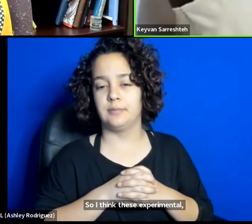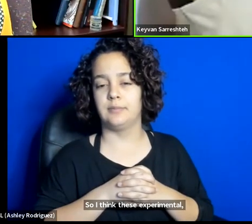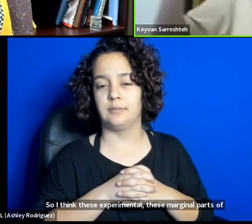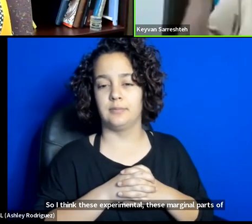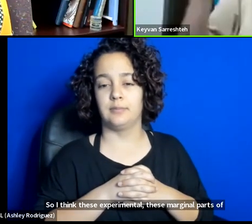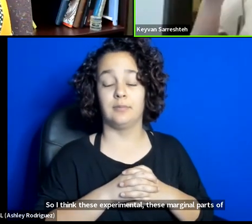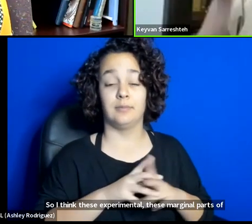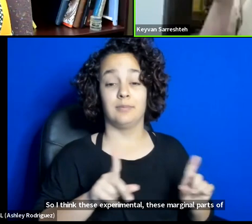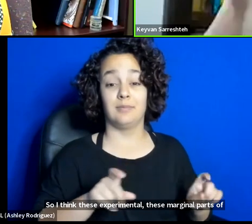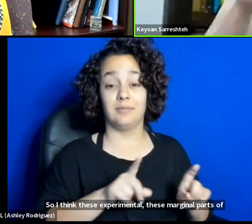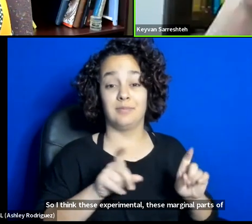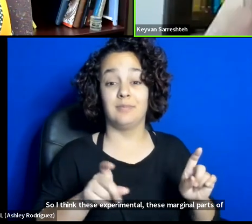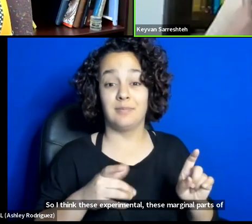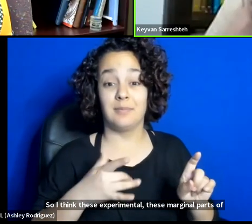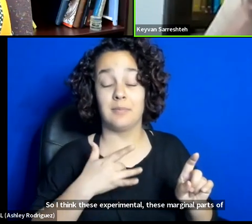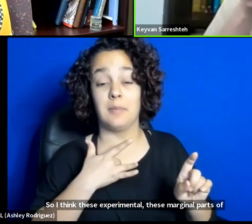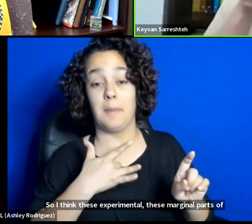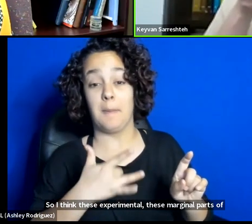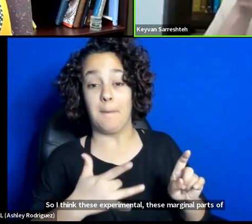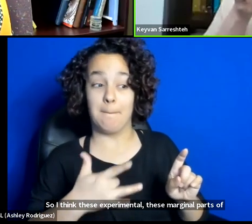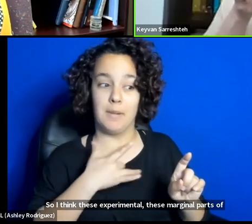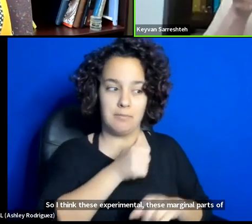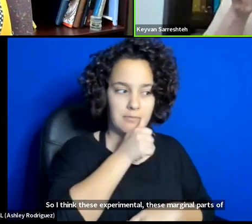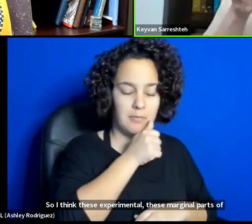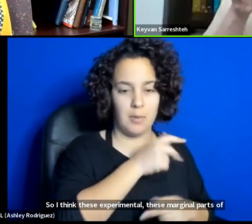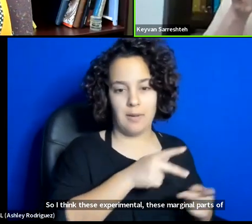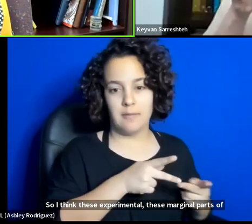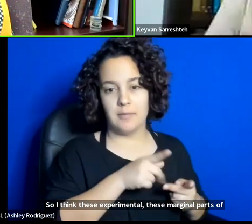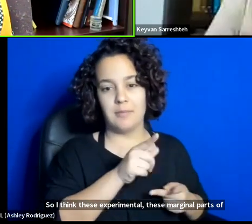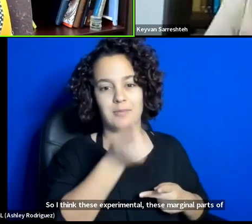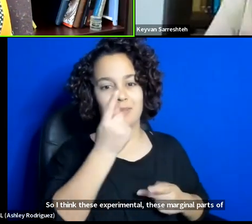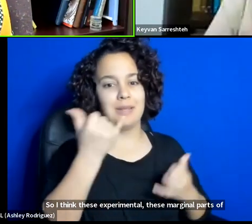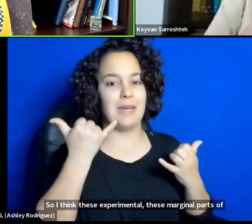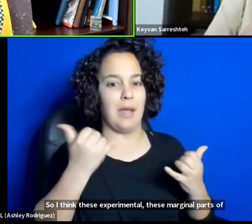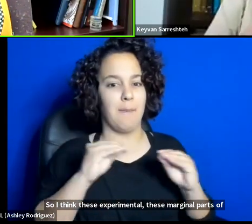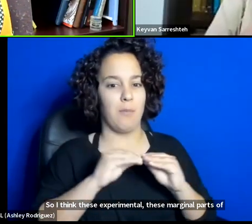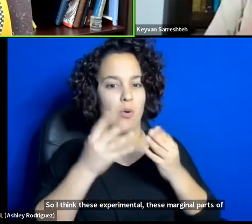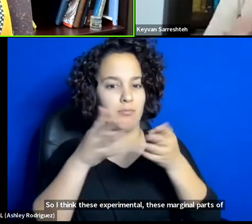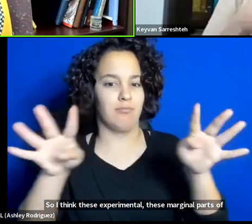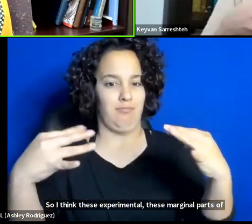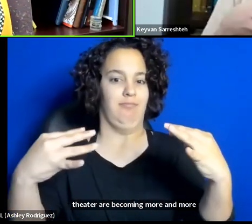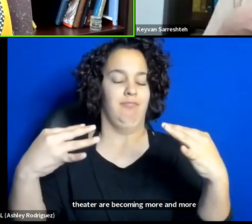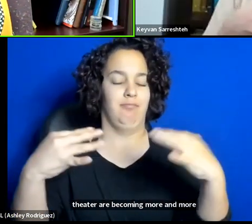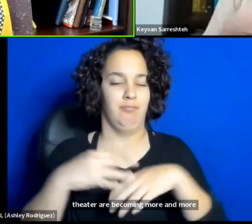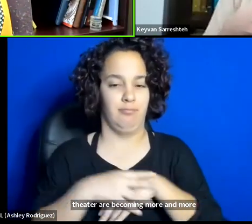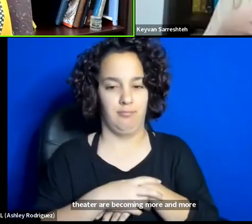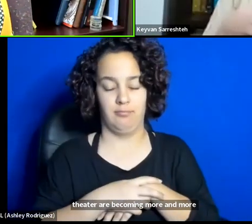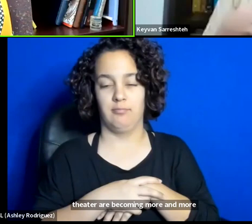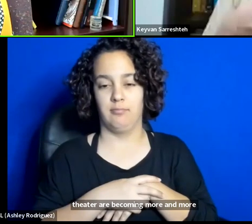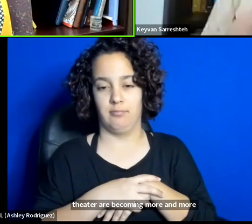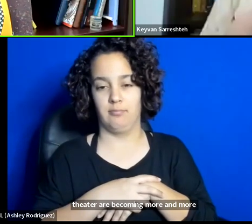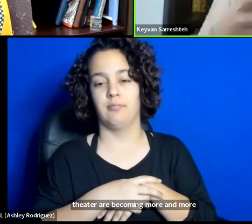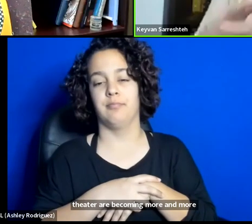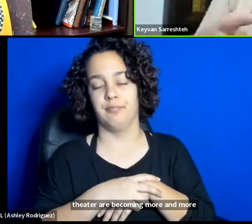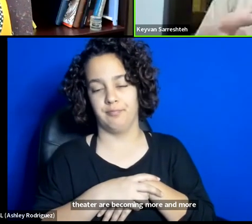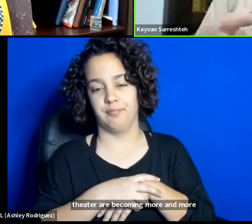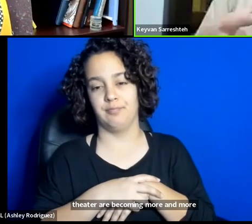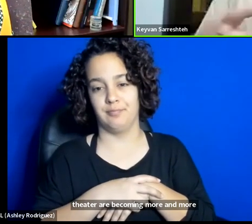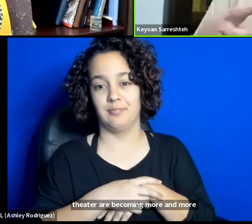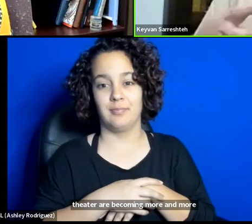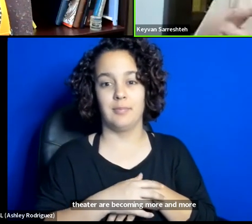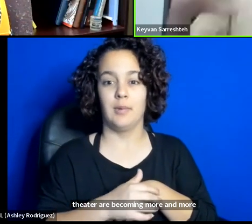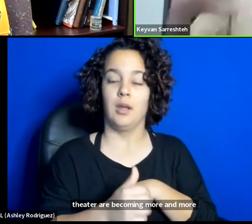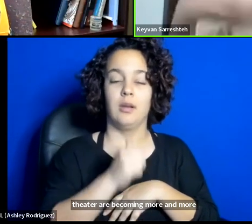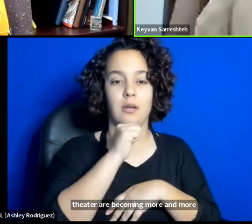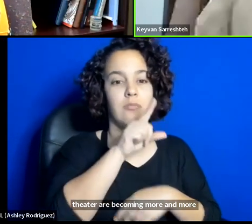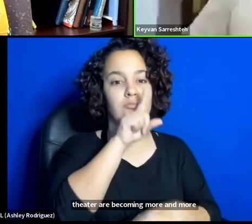of theater are becoming more and more center, and they are becoming, not mainstream,